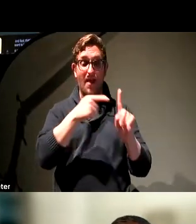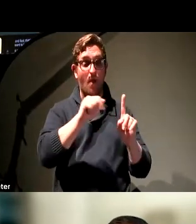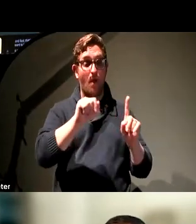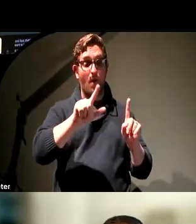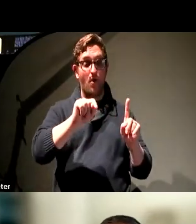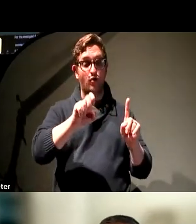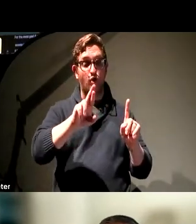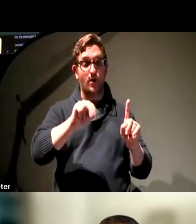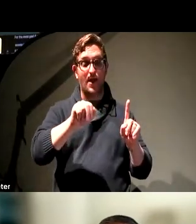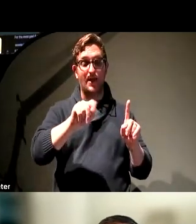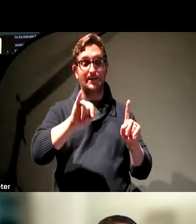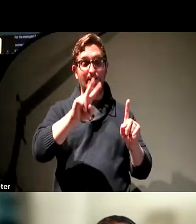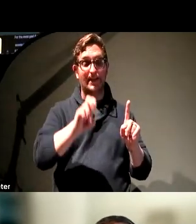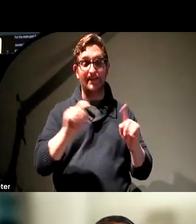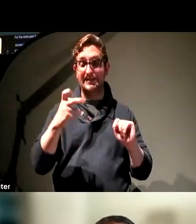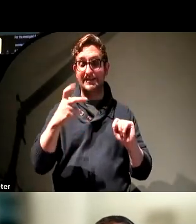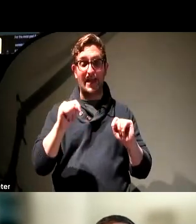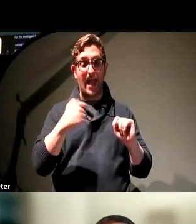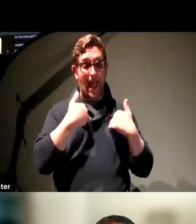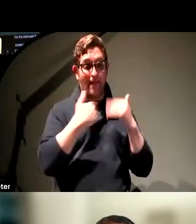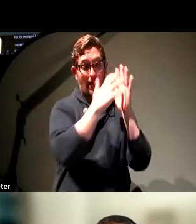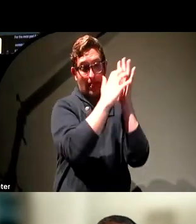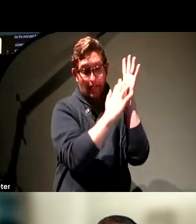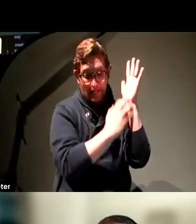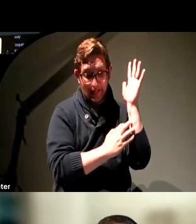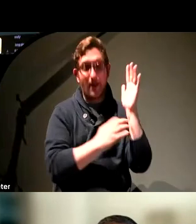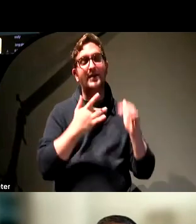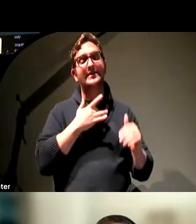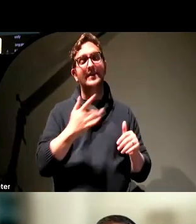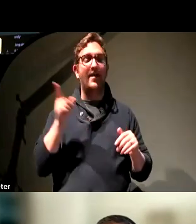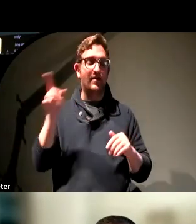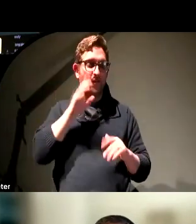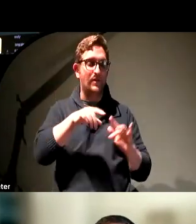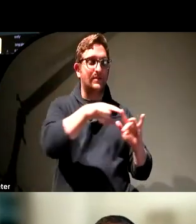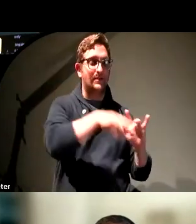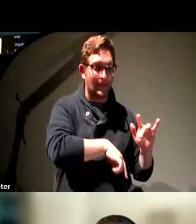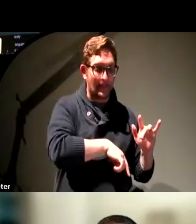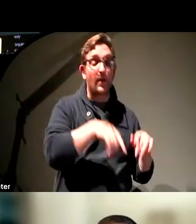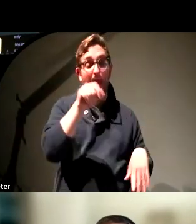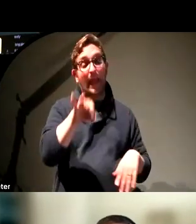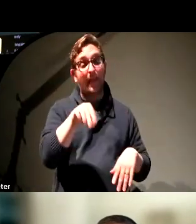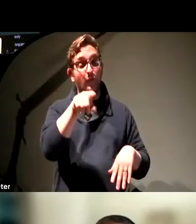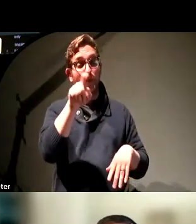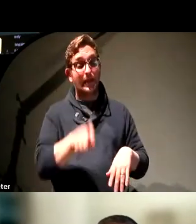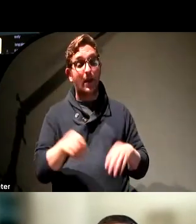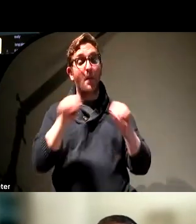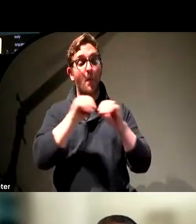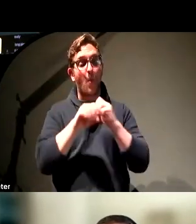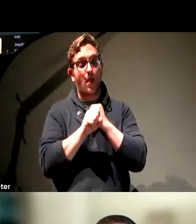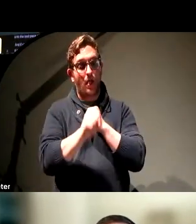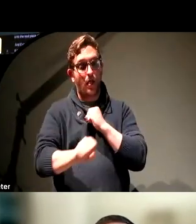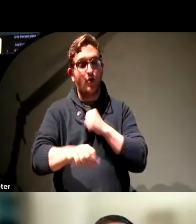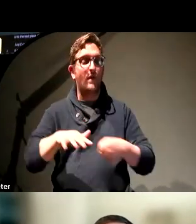to just move on to the next piece of content. And if you do need a longer bit of text in order to fully convey the meaning